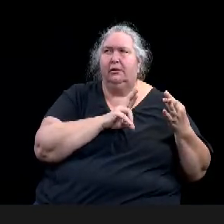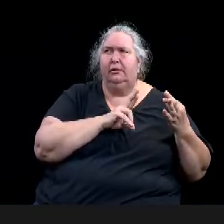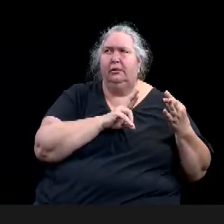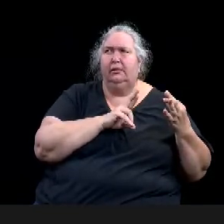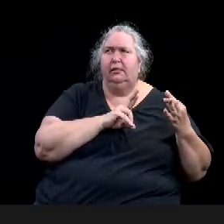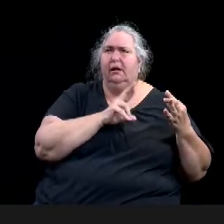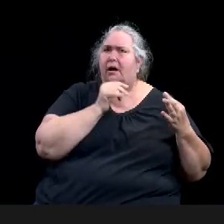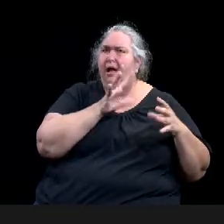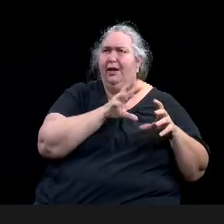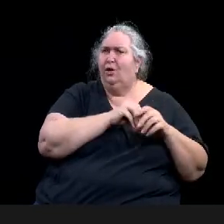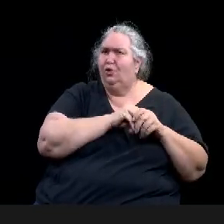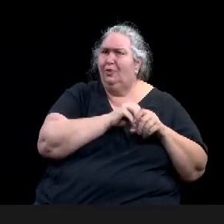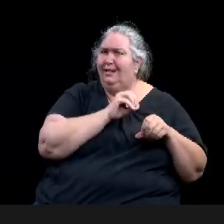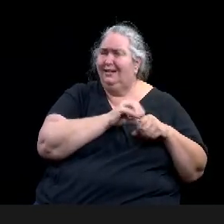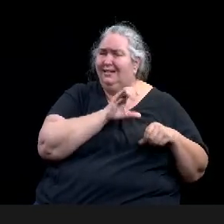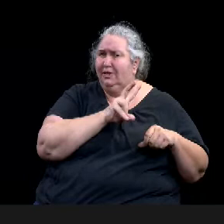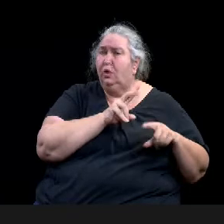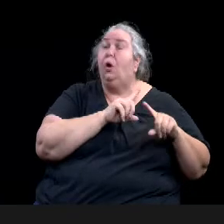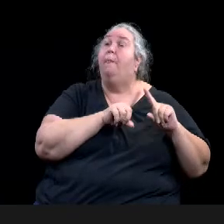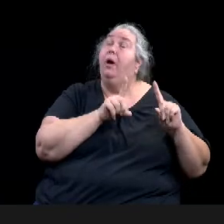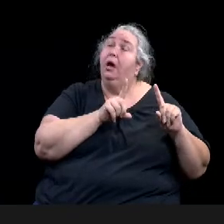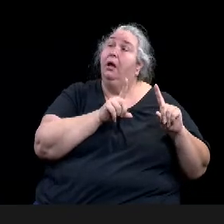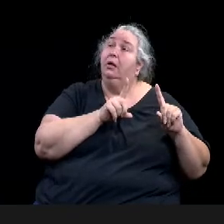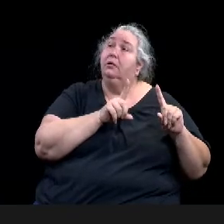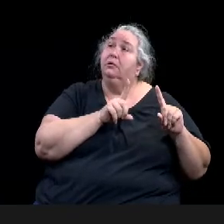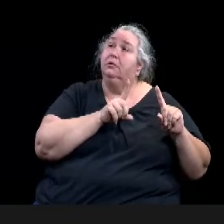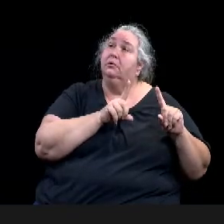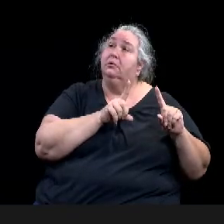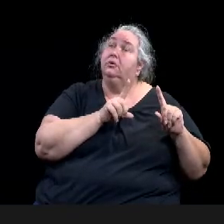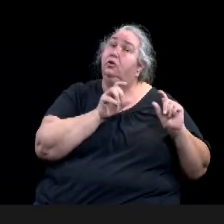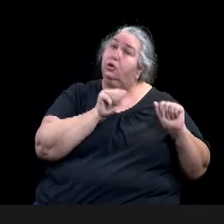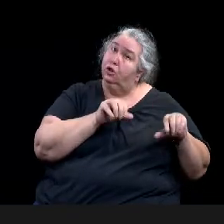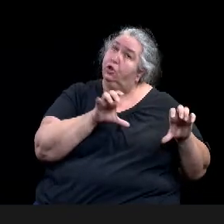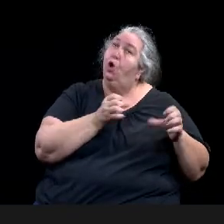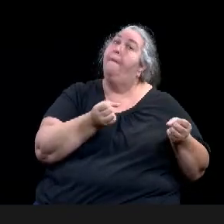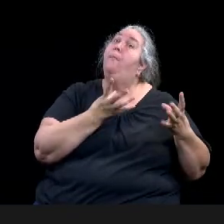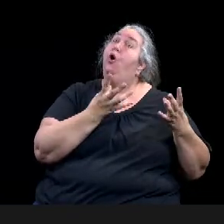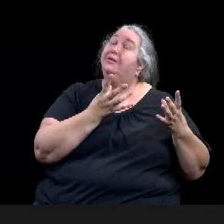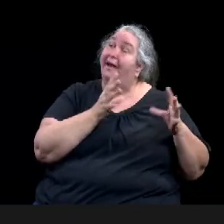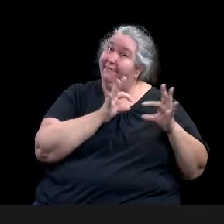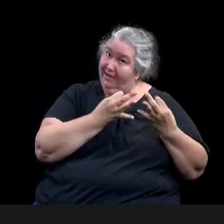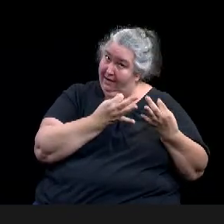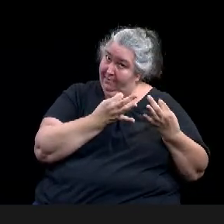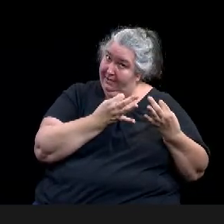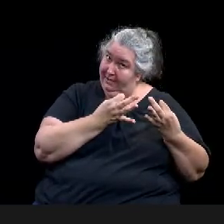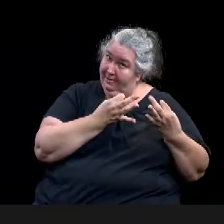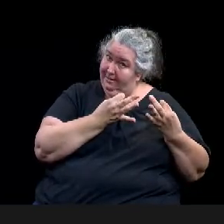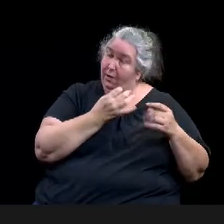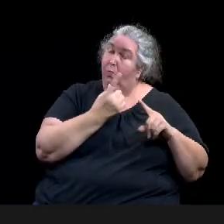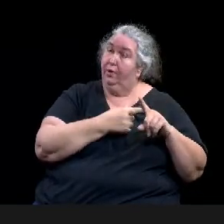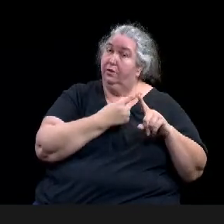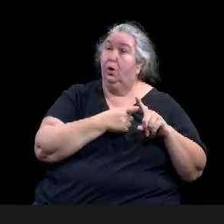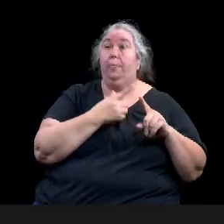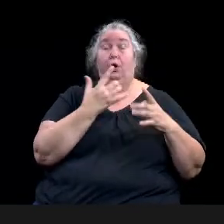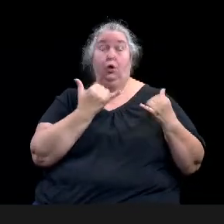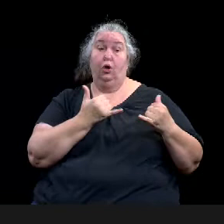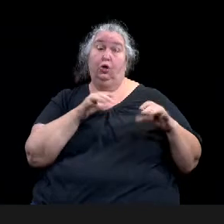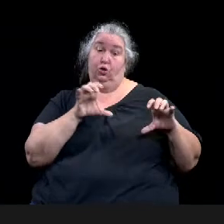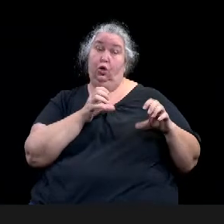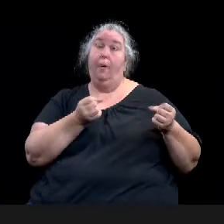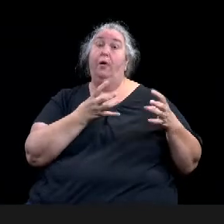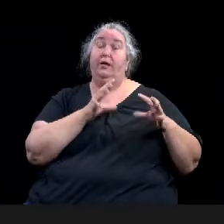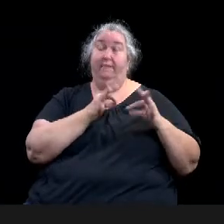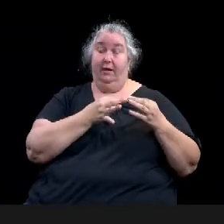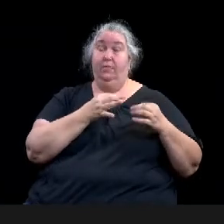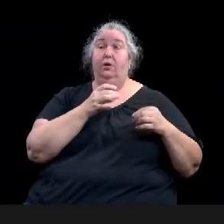basically currently you could do multi-family short-term rentals on these properties. Changing it to O3 would, uh, you know, take it down to where you could just do